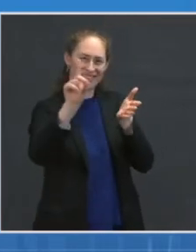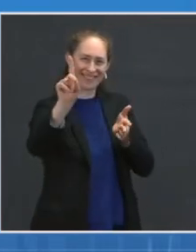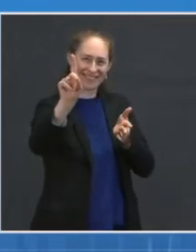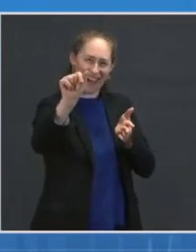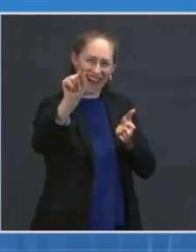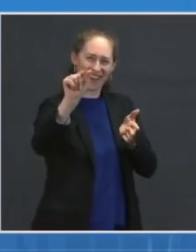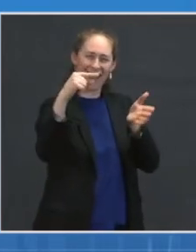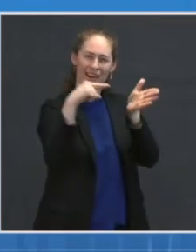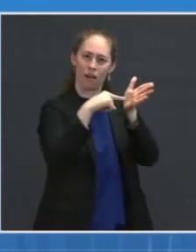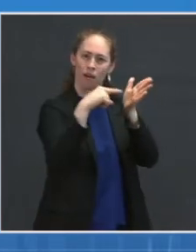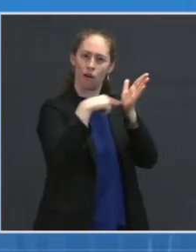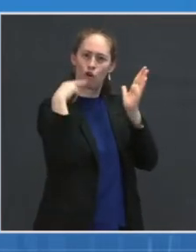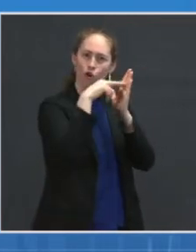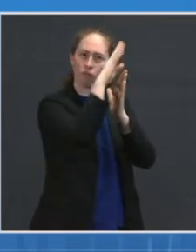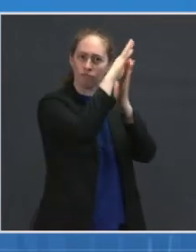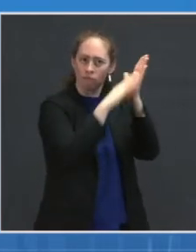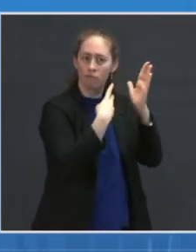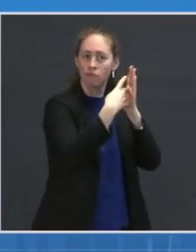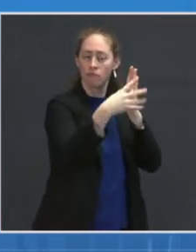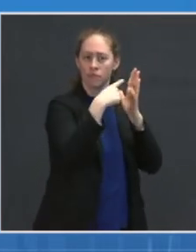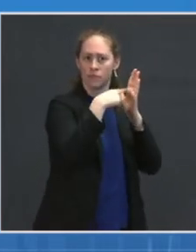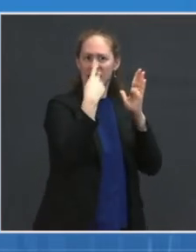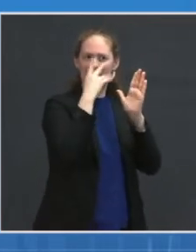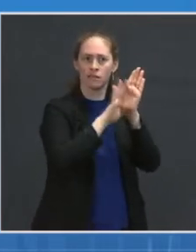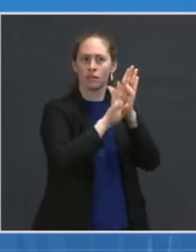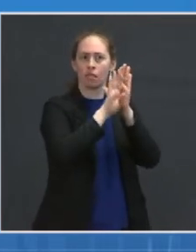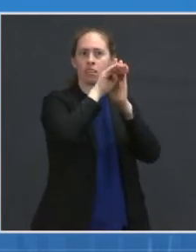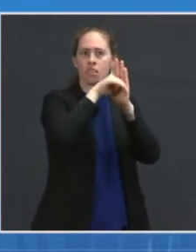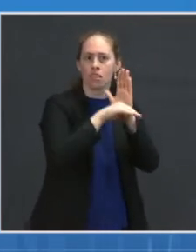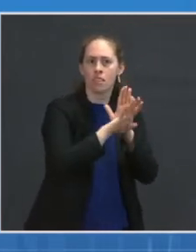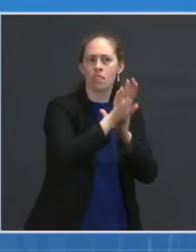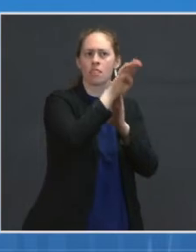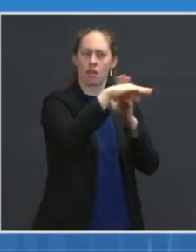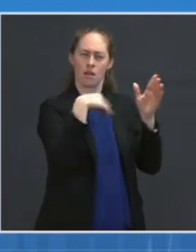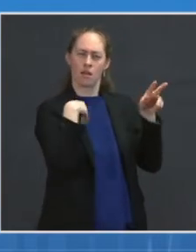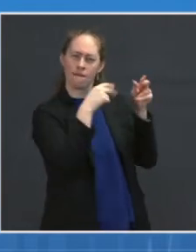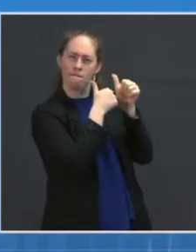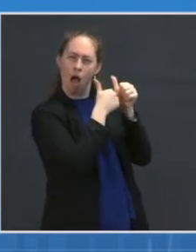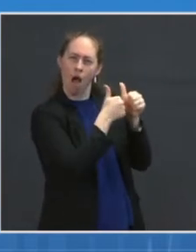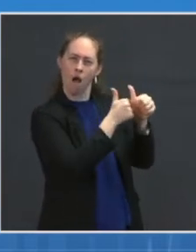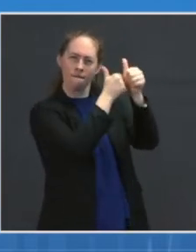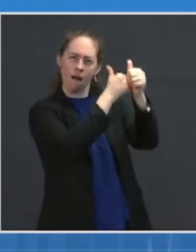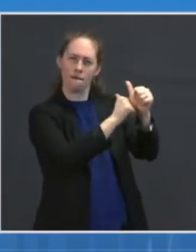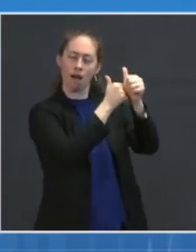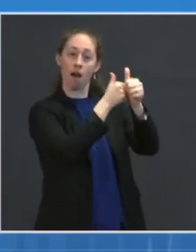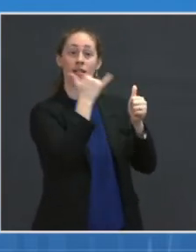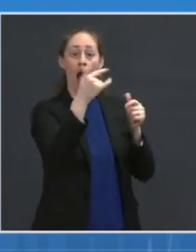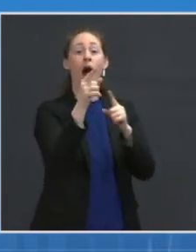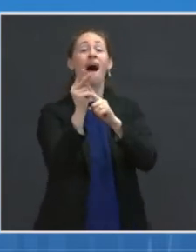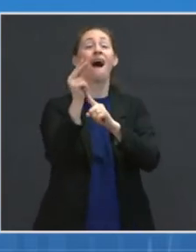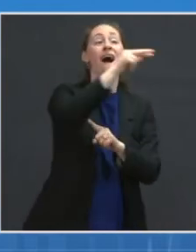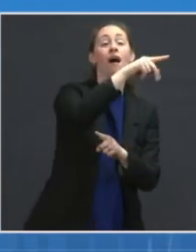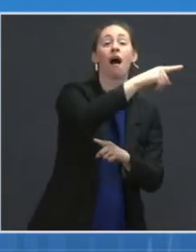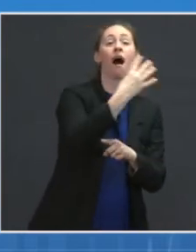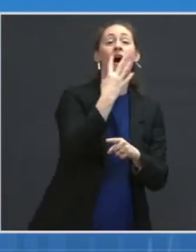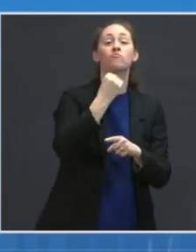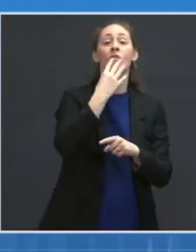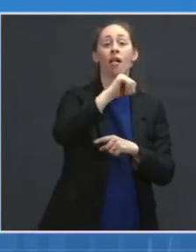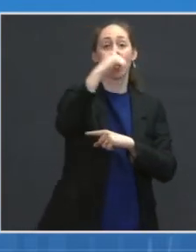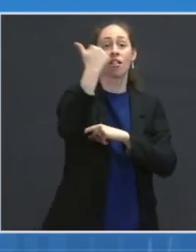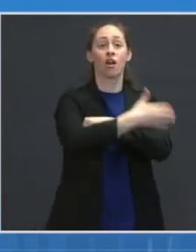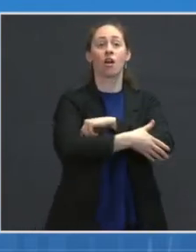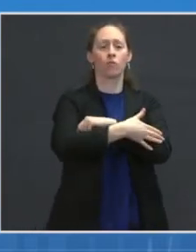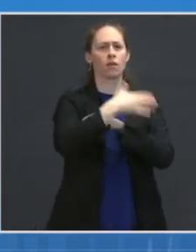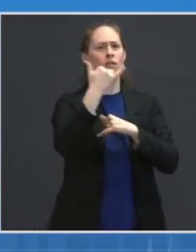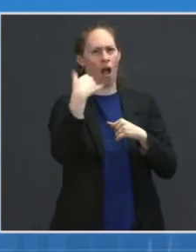it evolves. But if you look at the data from the particular study and then go back and look at why we wound up